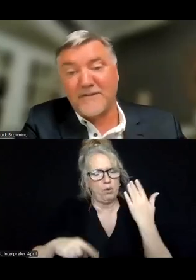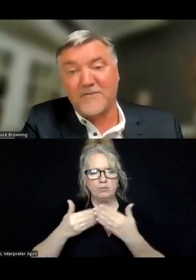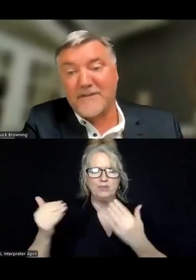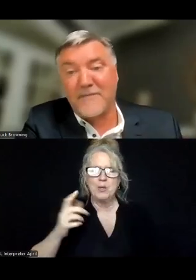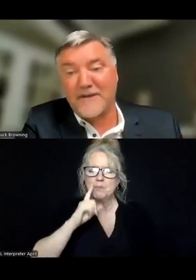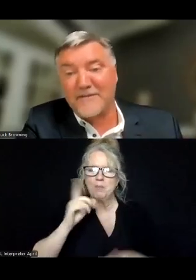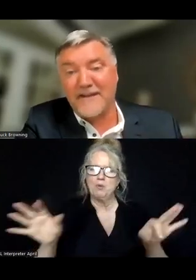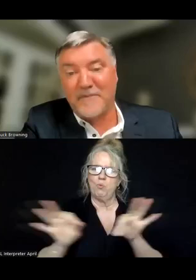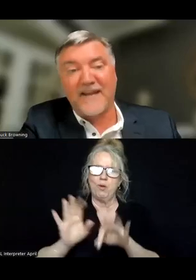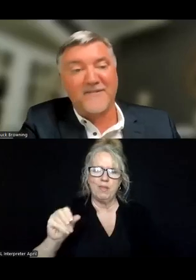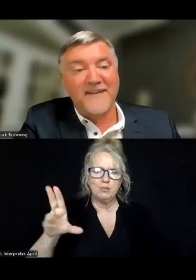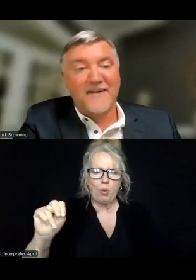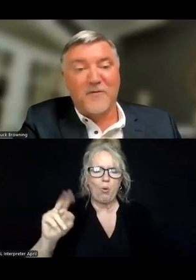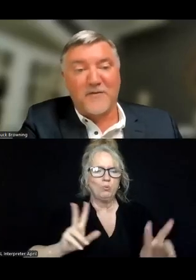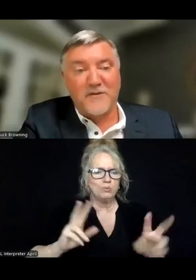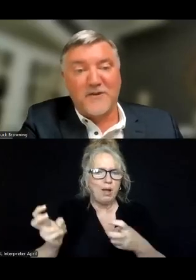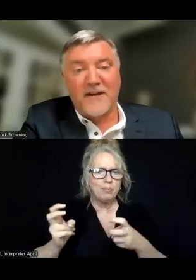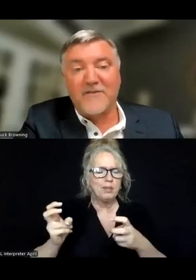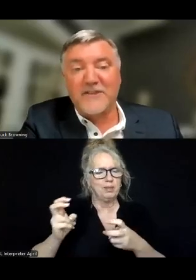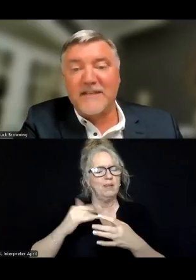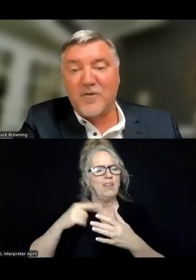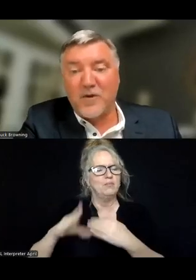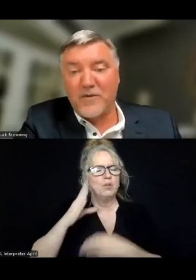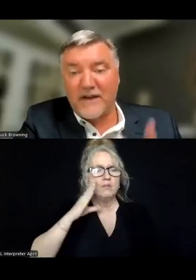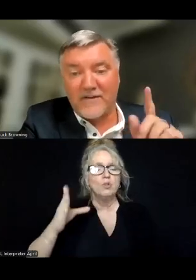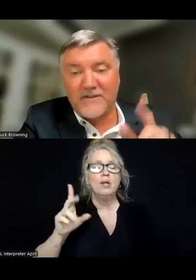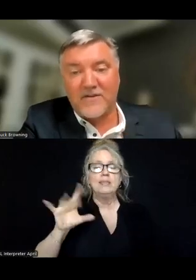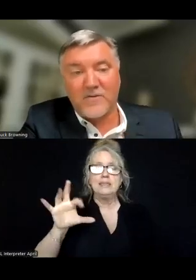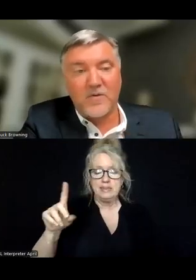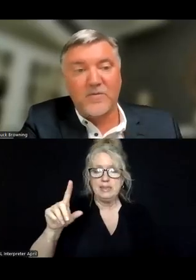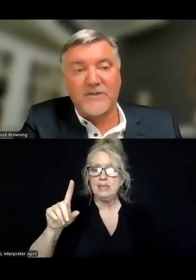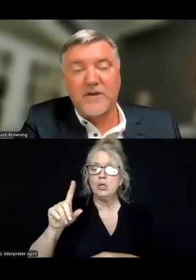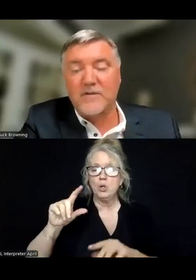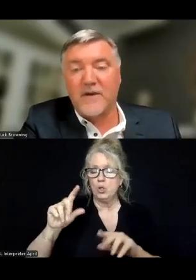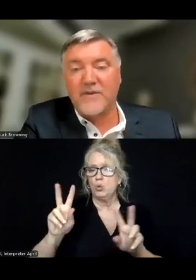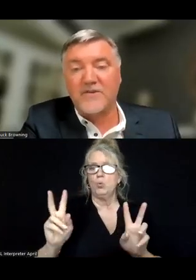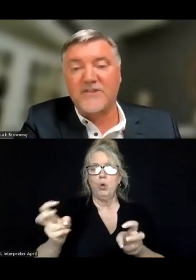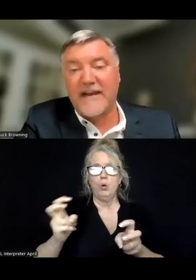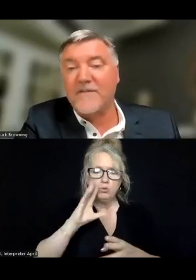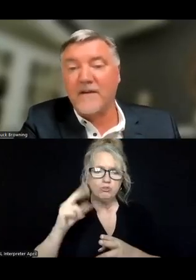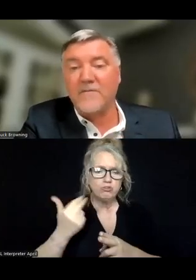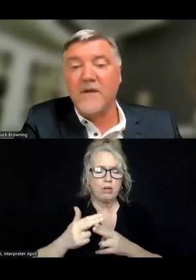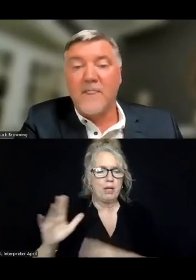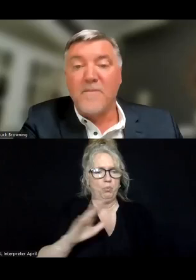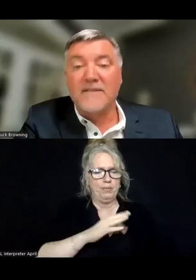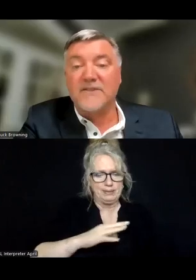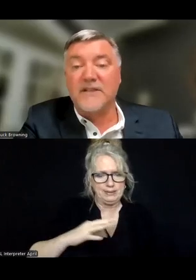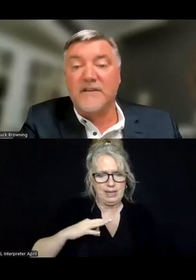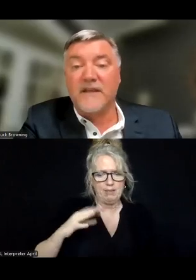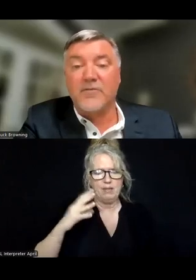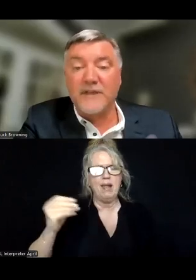probably worth its own topic and panel for the future. However, she did a quote, Erica was talking a quote, where she talked about with her staff and a